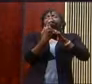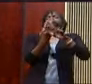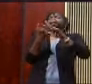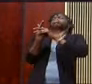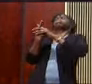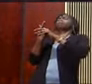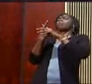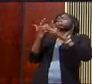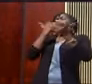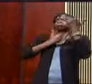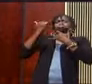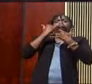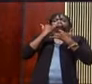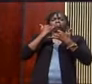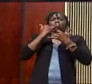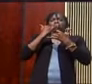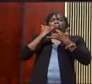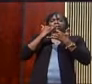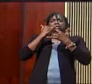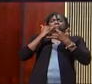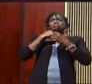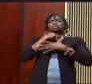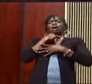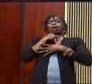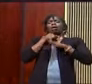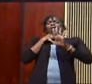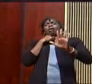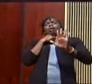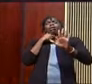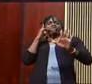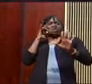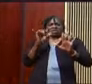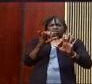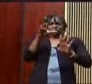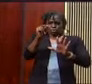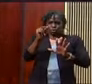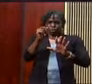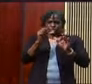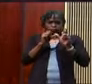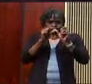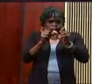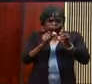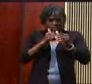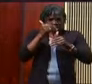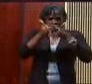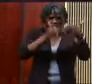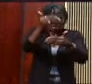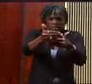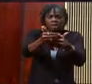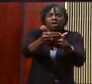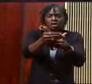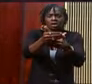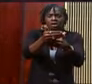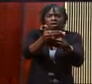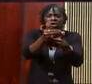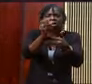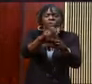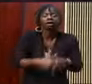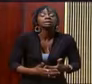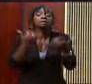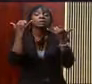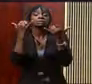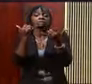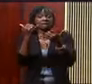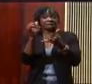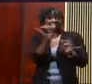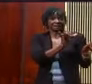back up because the ground is no place for a champion. But wait, not only that, my sisters and brothers,